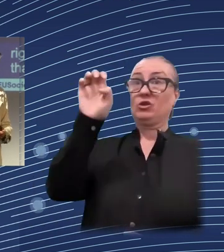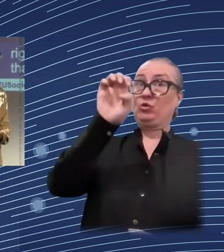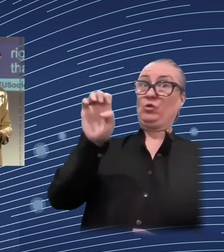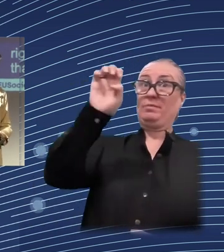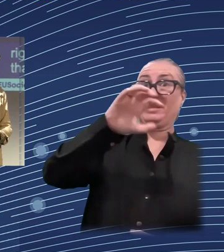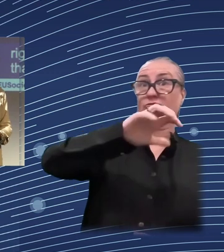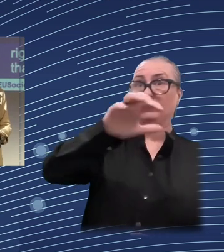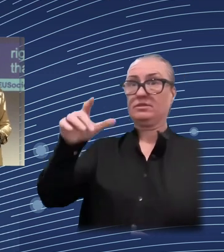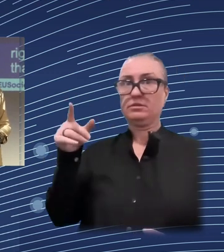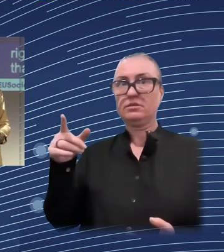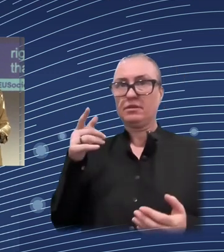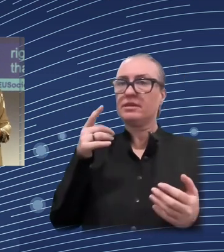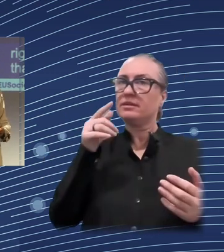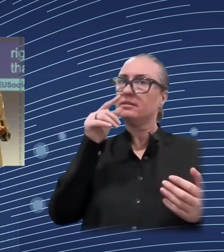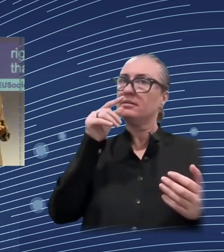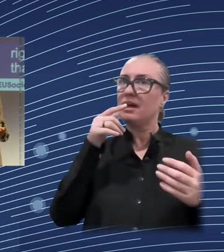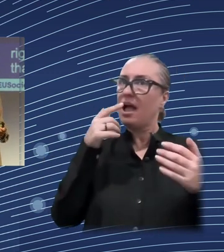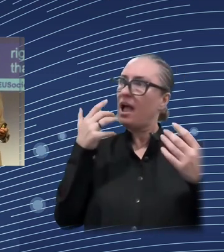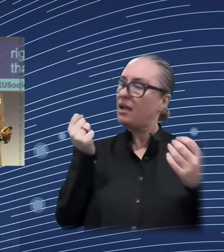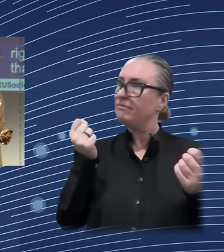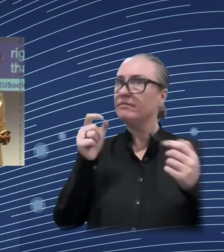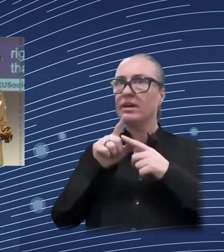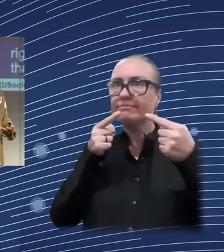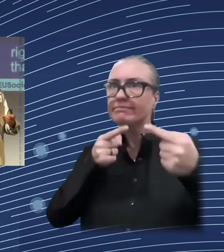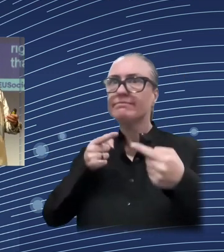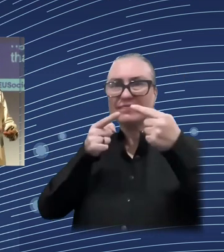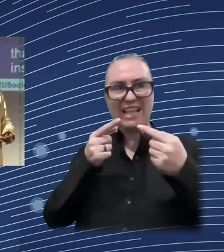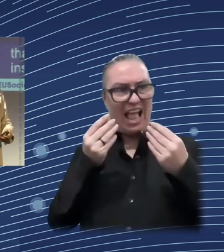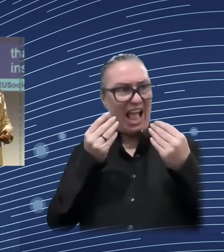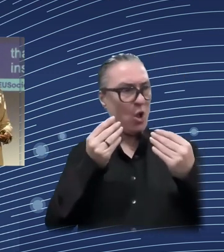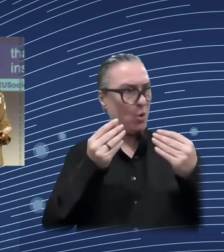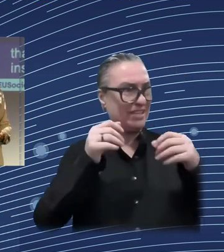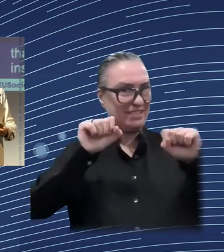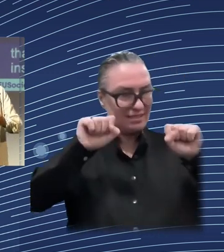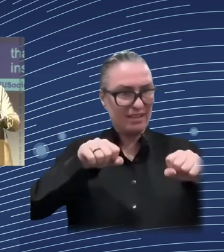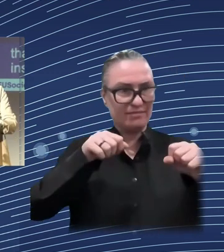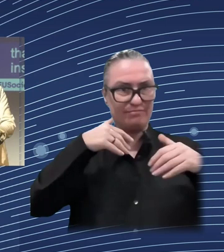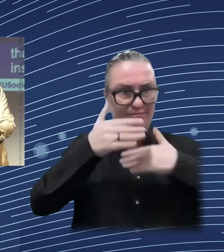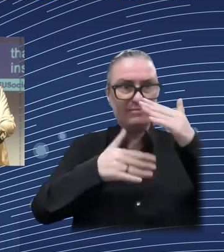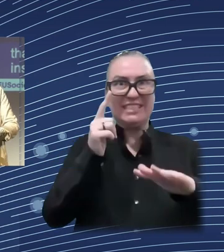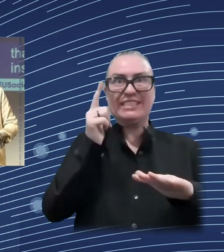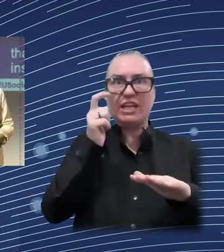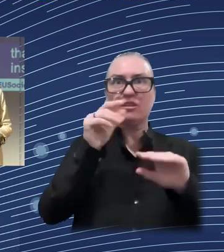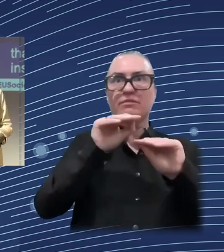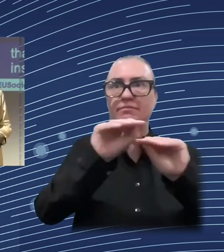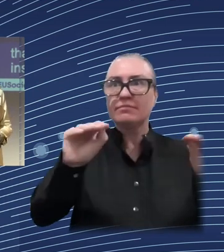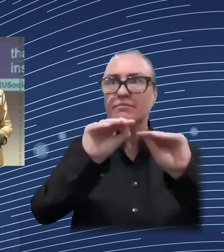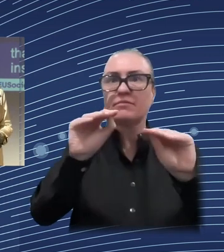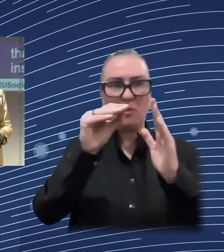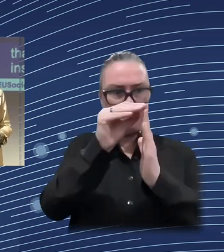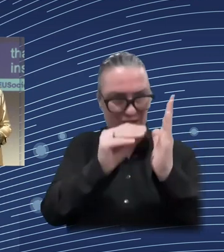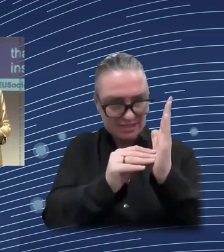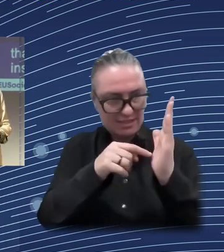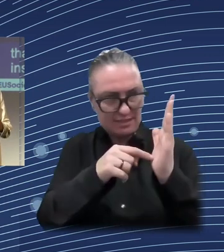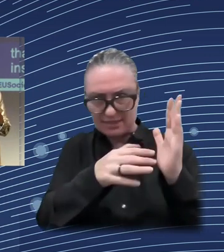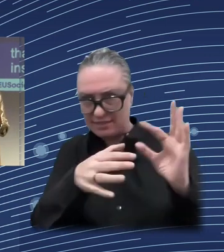public institutions. They do a particular intervention, which is a training program, or she said, a guidance program. And